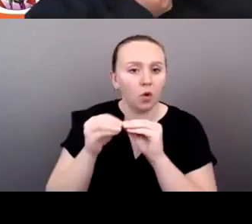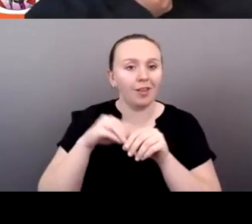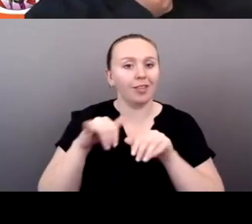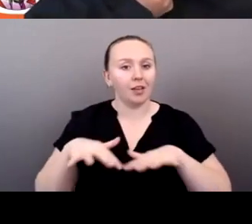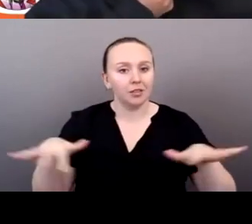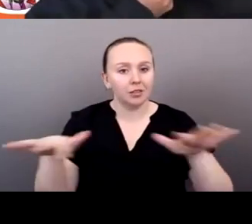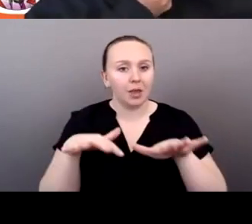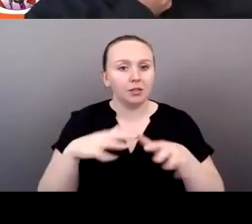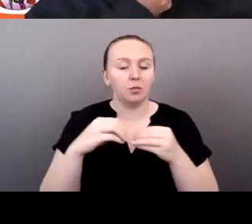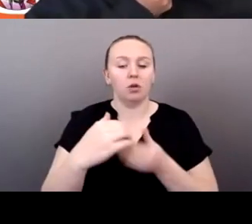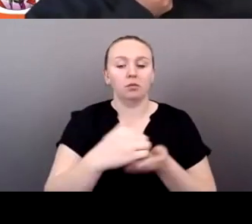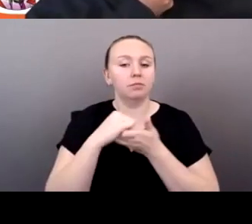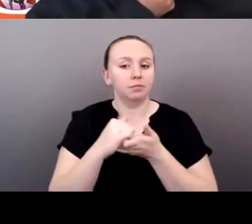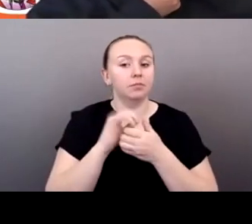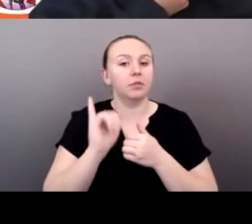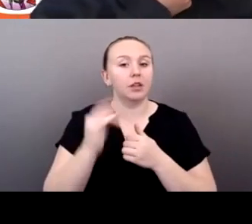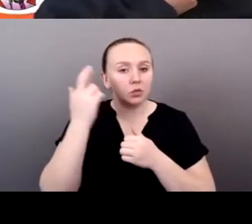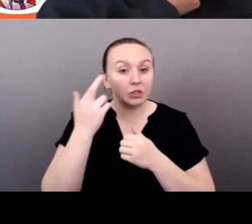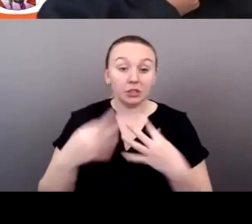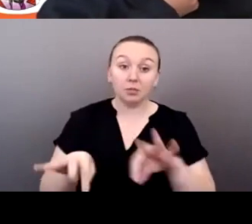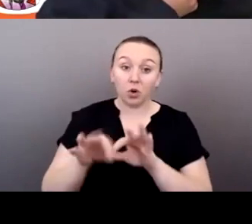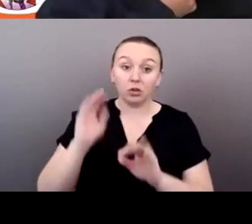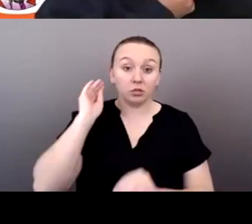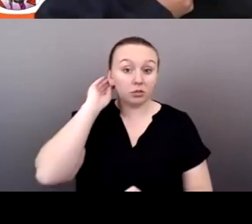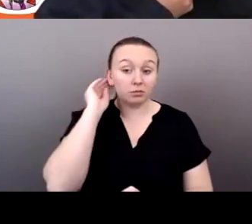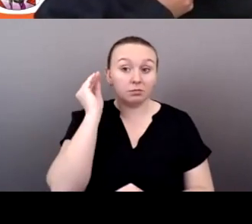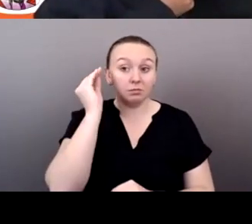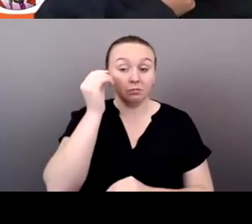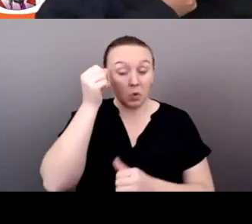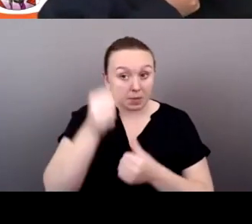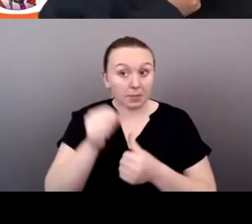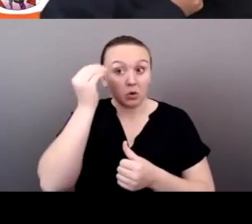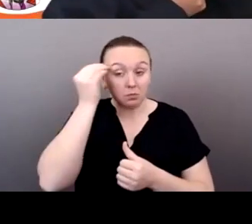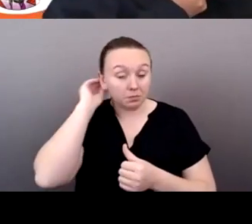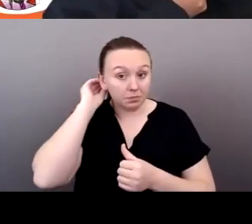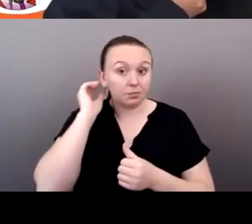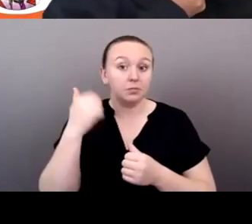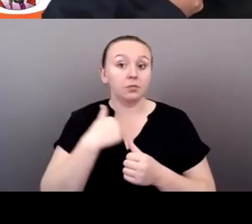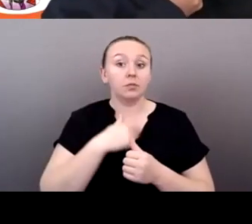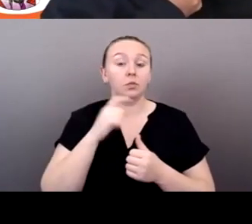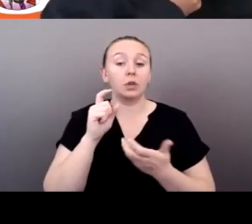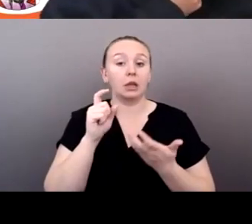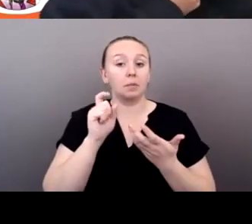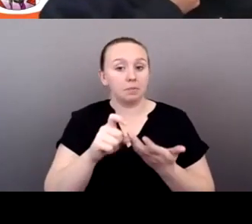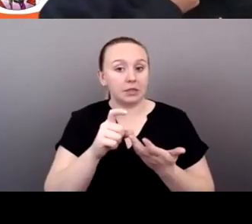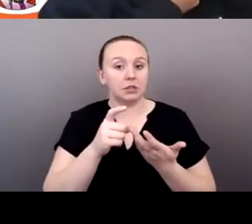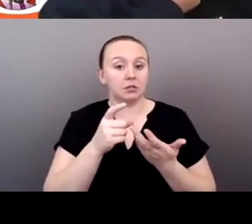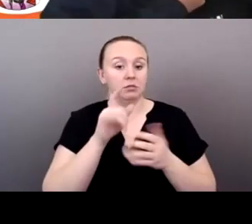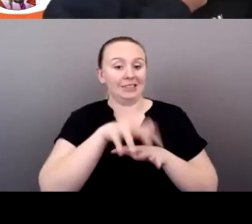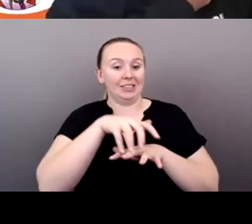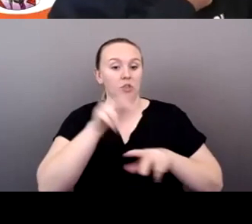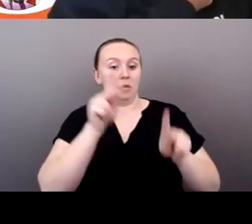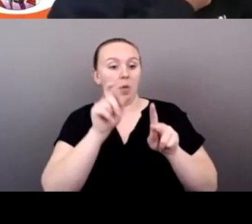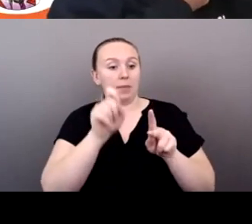um, to keep in mind that we need to be at the forefront of these conversations. Excuse me, my earrings trying to run away from me, my Indian